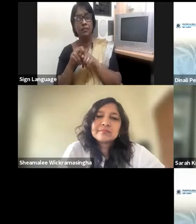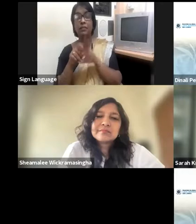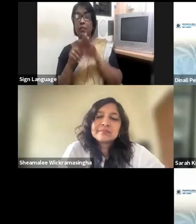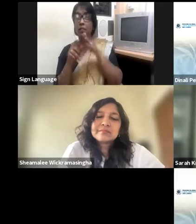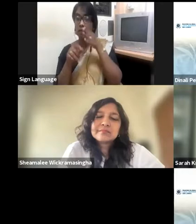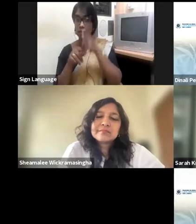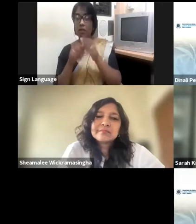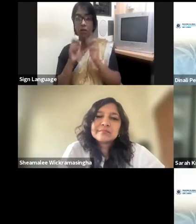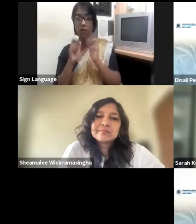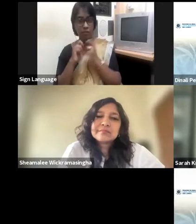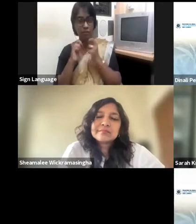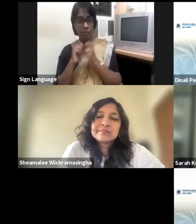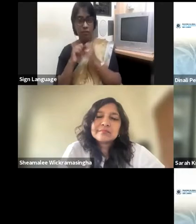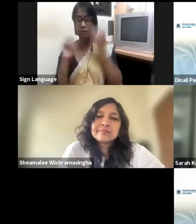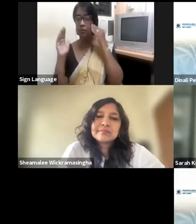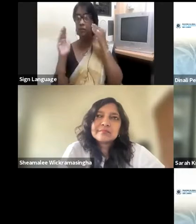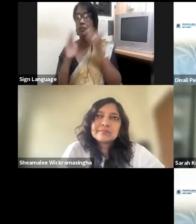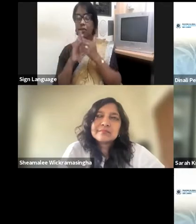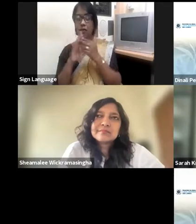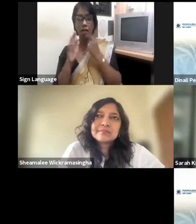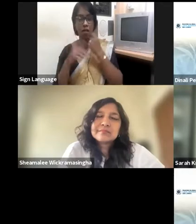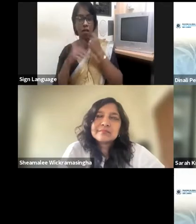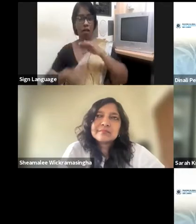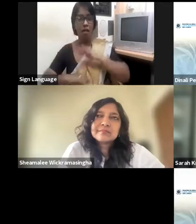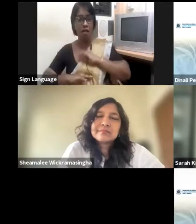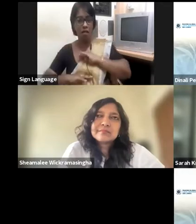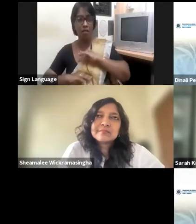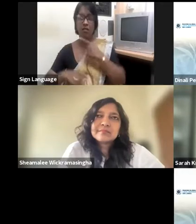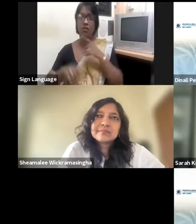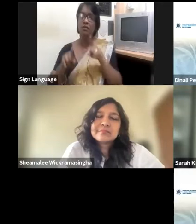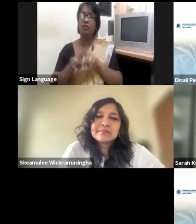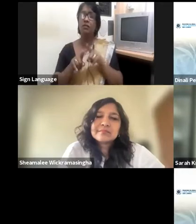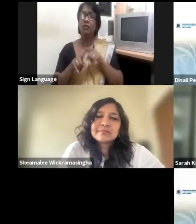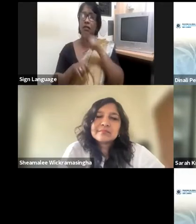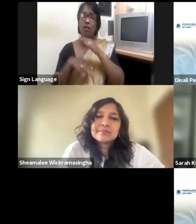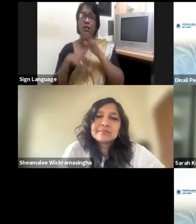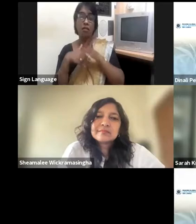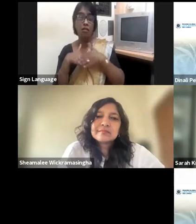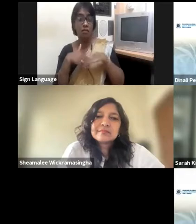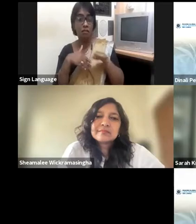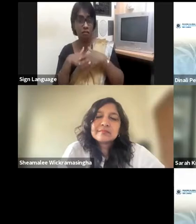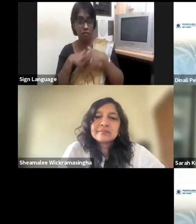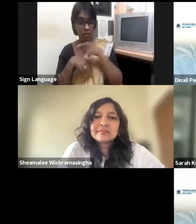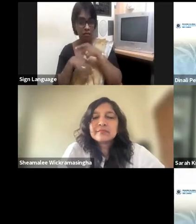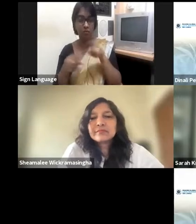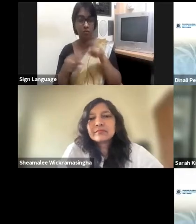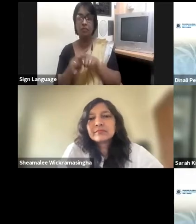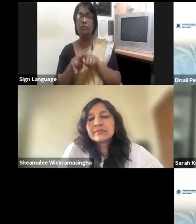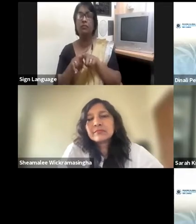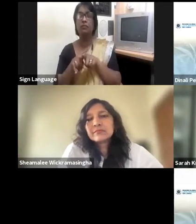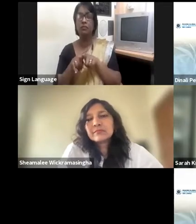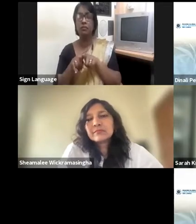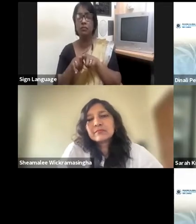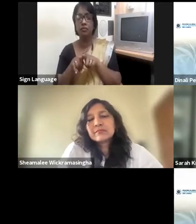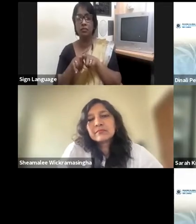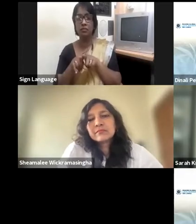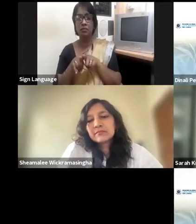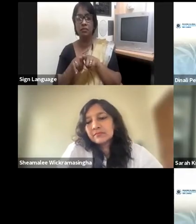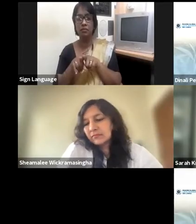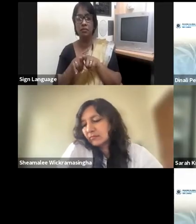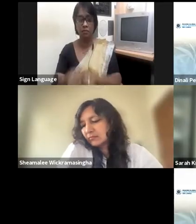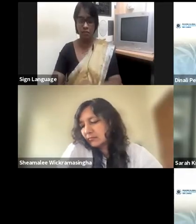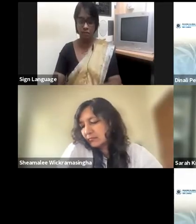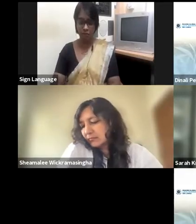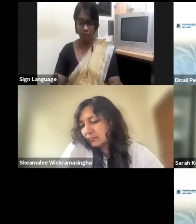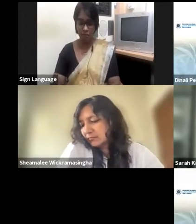of difference and the experience and the trait of openness which will actually allow us to embrace diverse